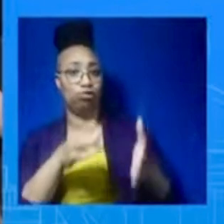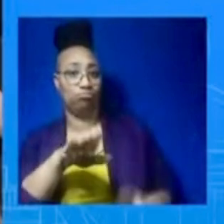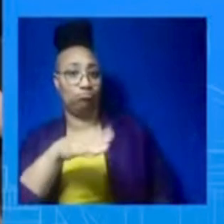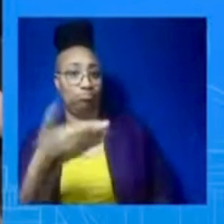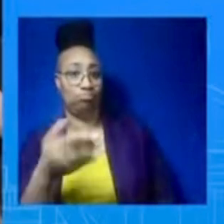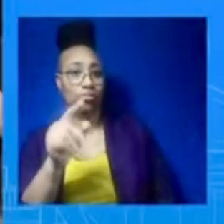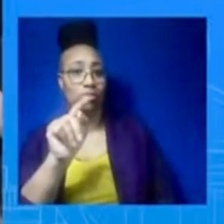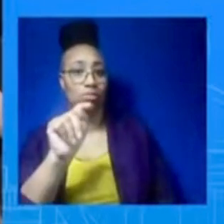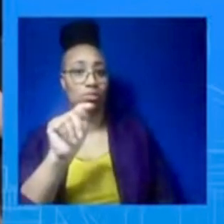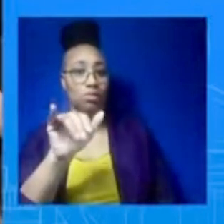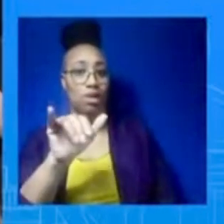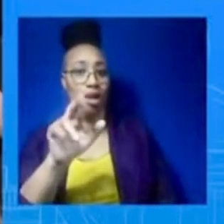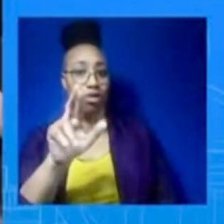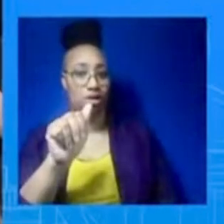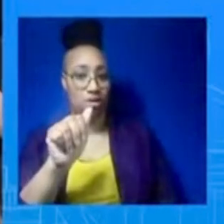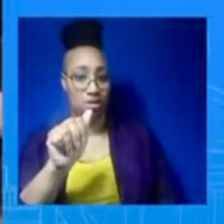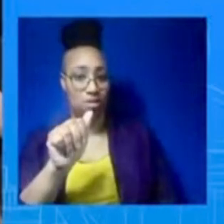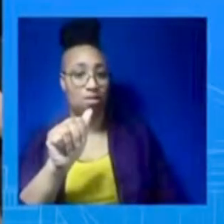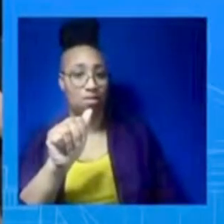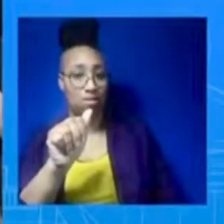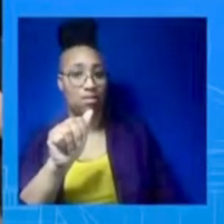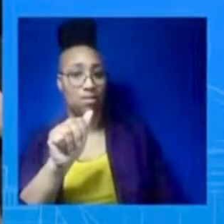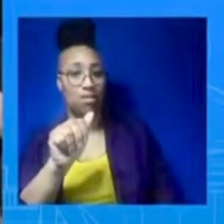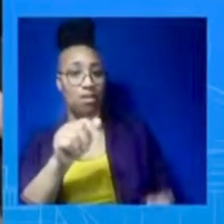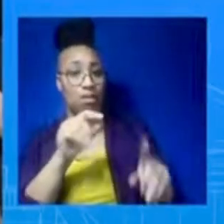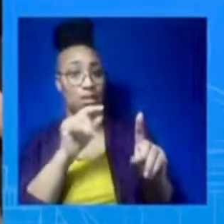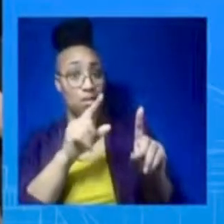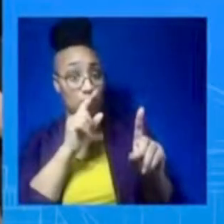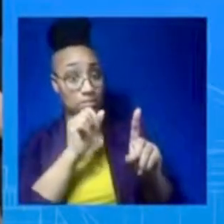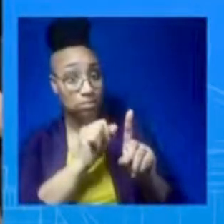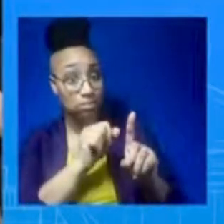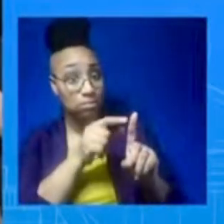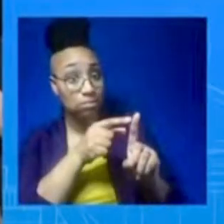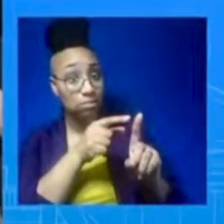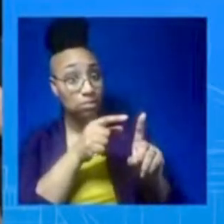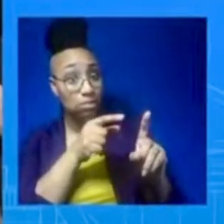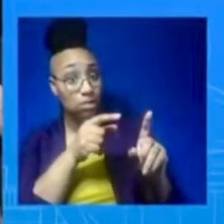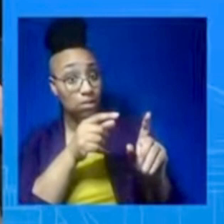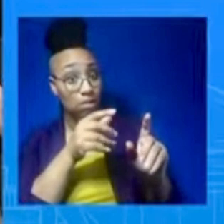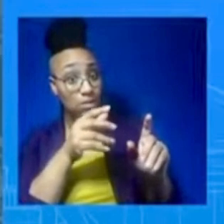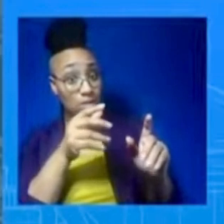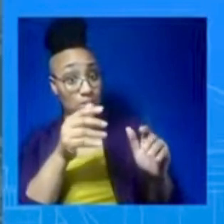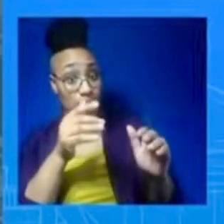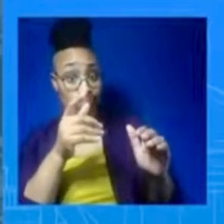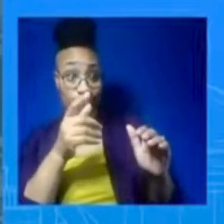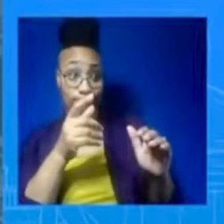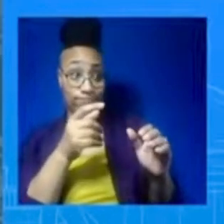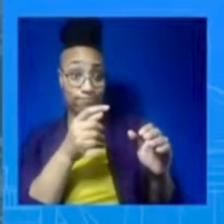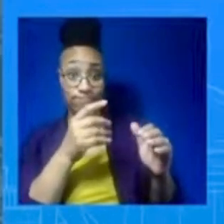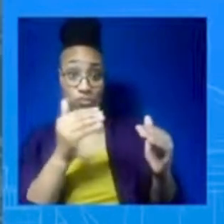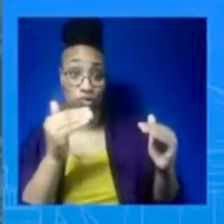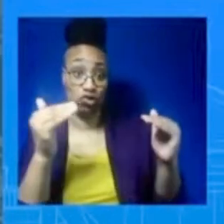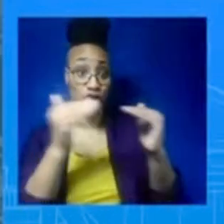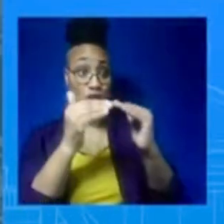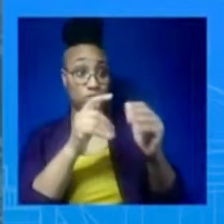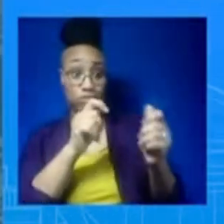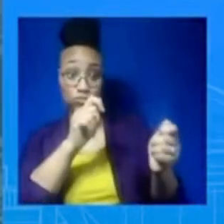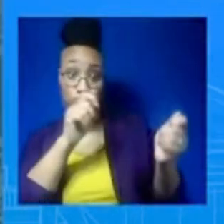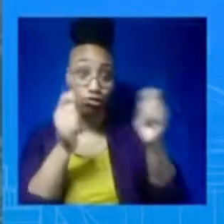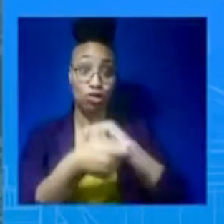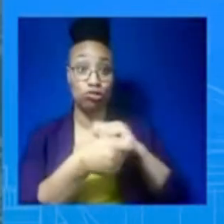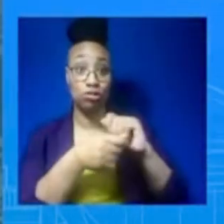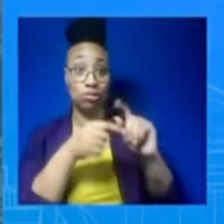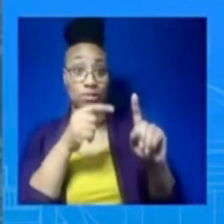actually happen? And also, what's the, sorry, what's the White House's reaction to the officers pleading not guilty? So, I want to be very mindful because it's an ongoing